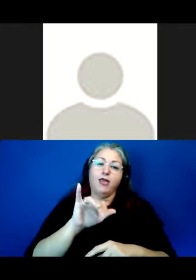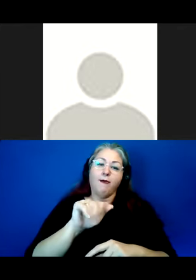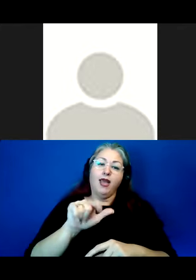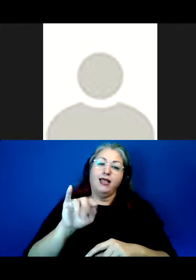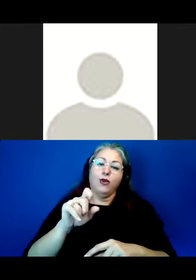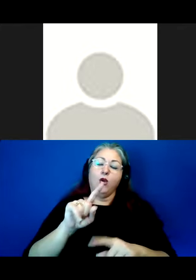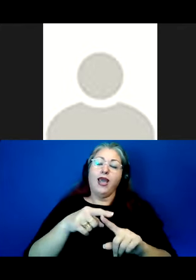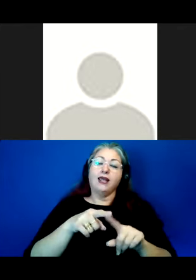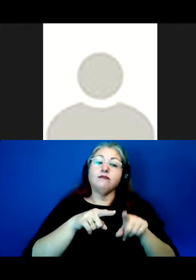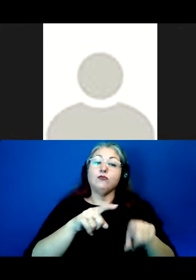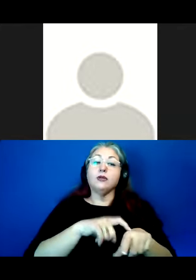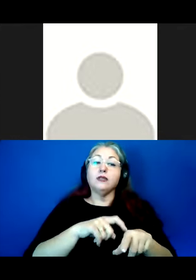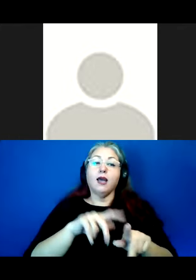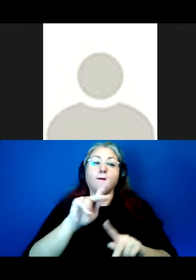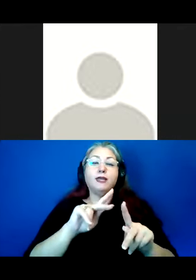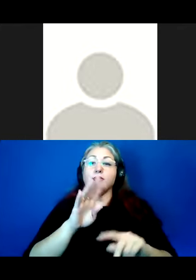when it was not spoken.